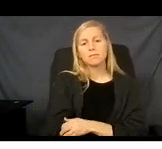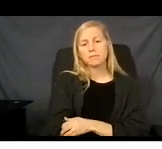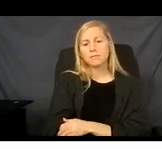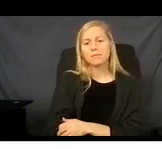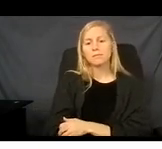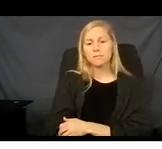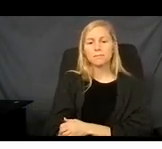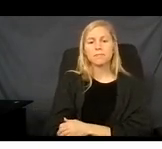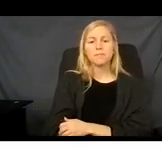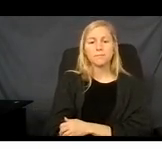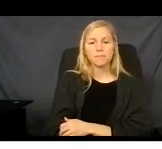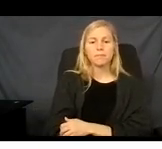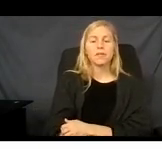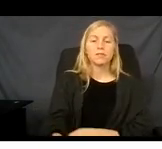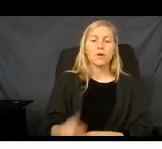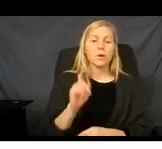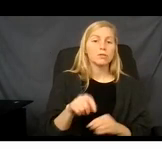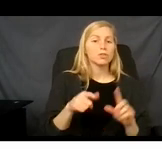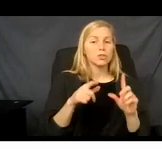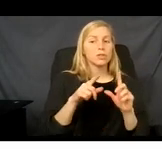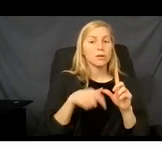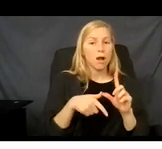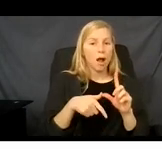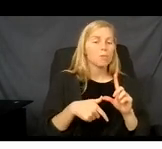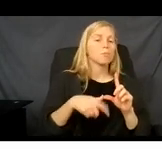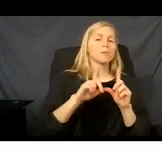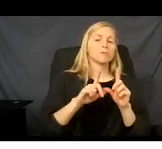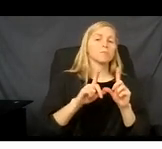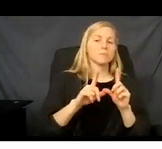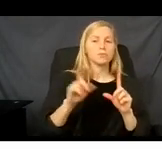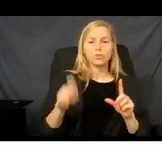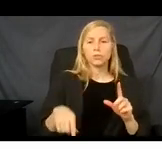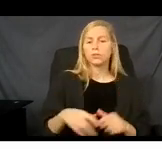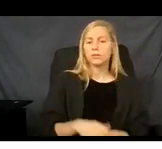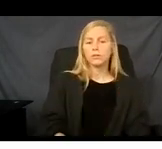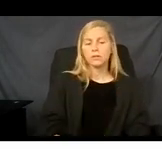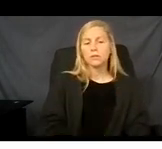pregnancy and just take away the Medicaid eligibility.